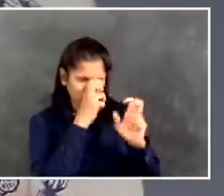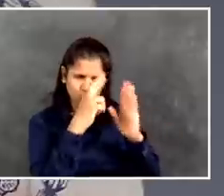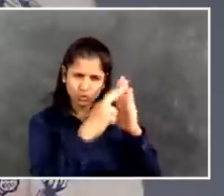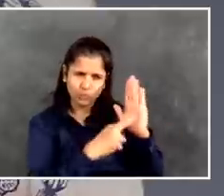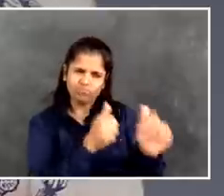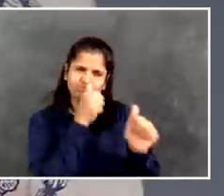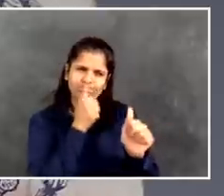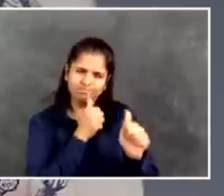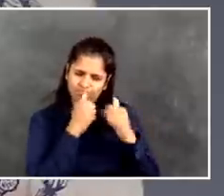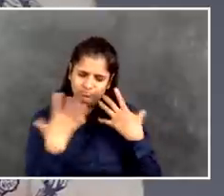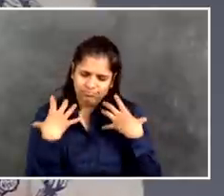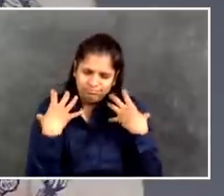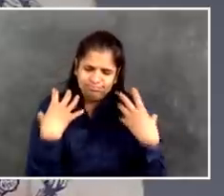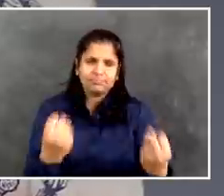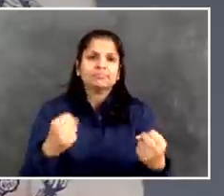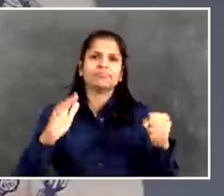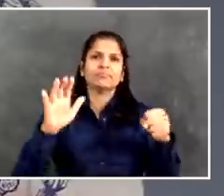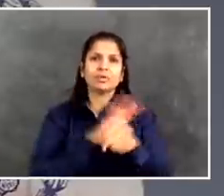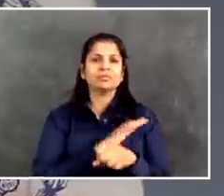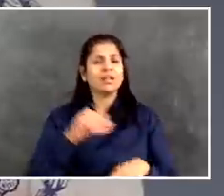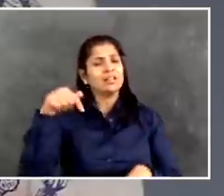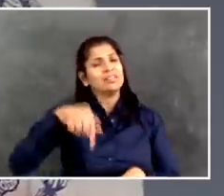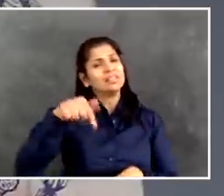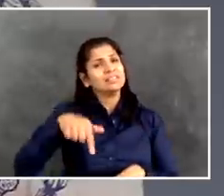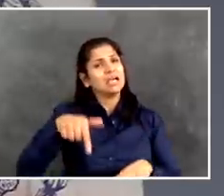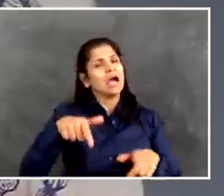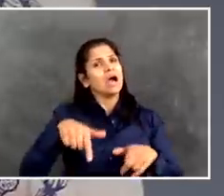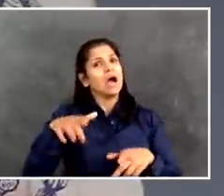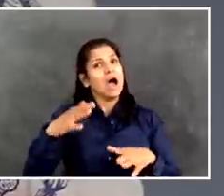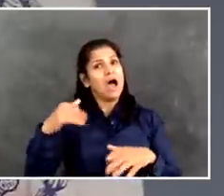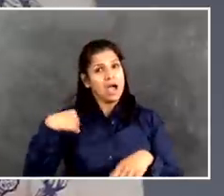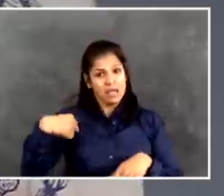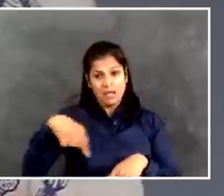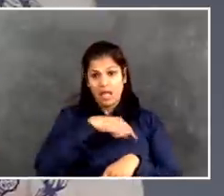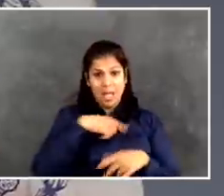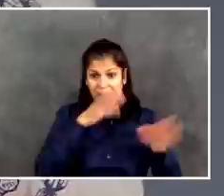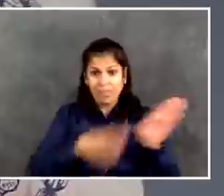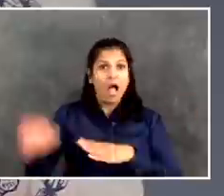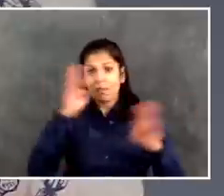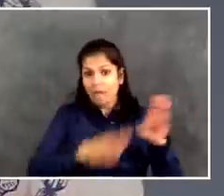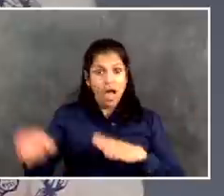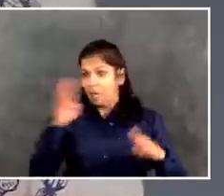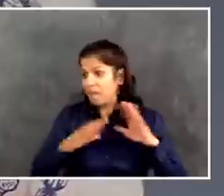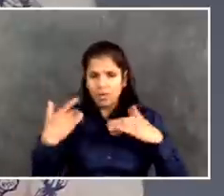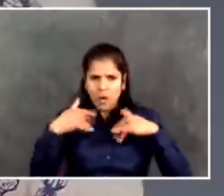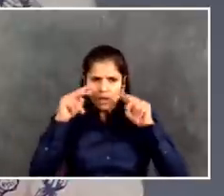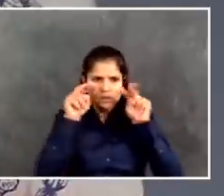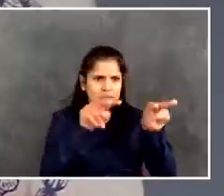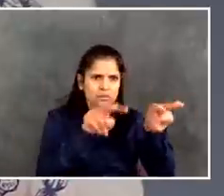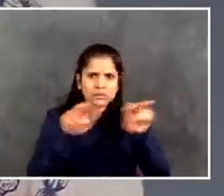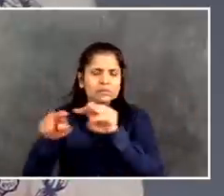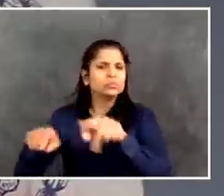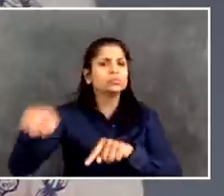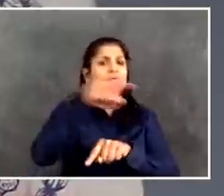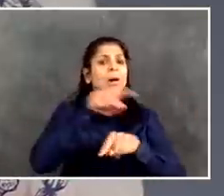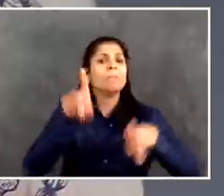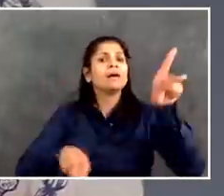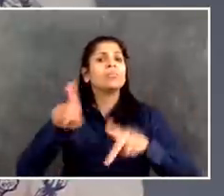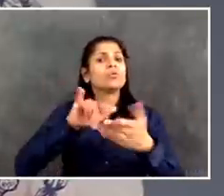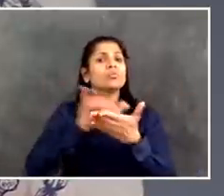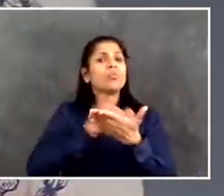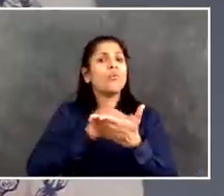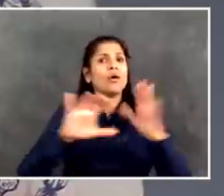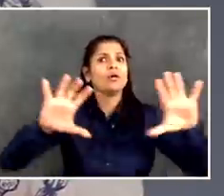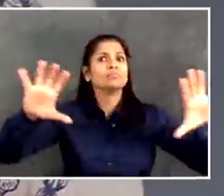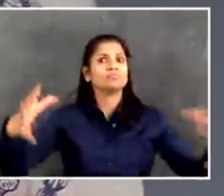seen these last weeks is any indication, New York City and New Yorkers are off to a great start fighting back this disease. As we